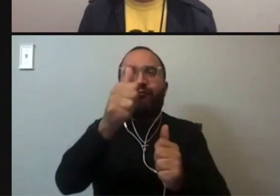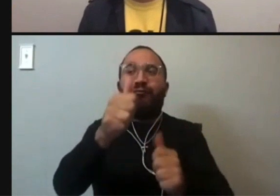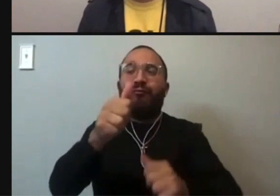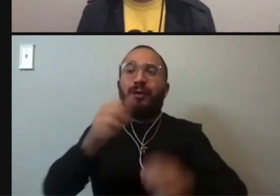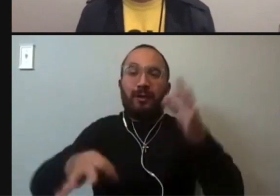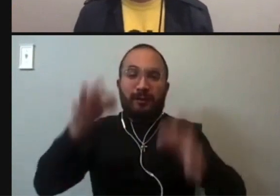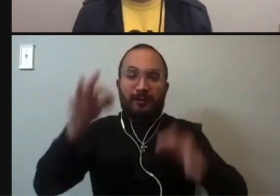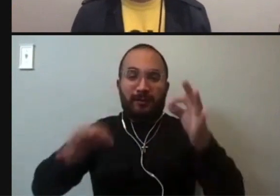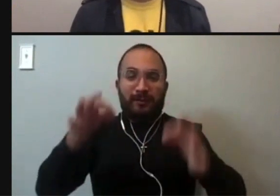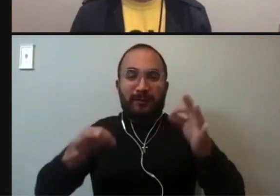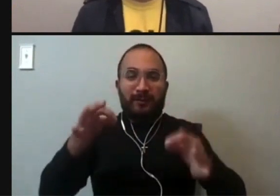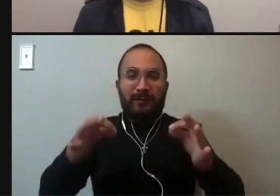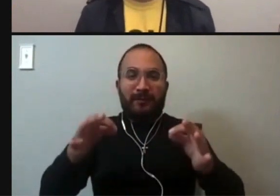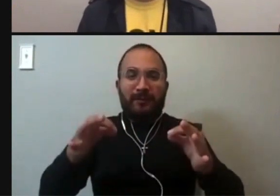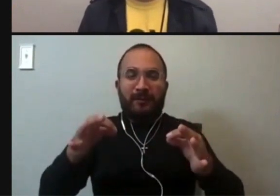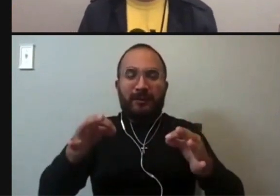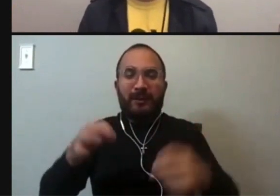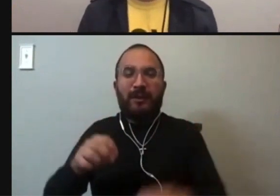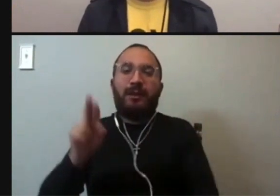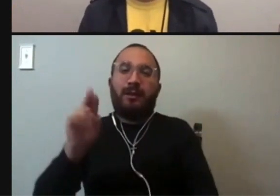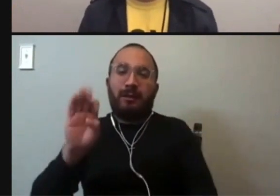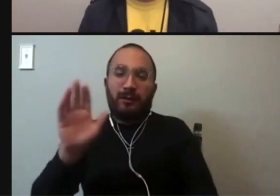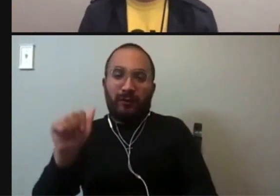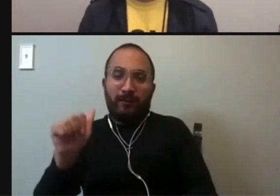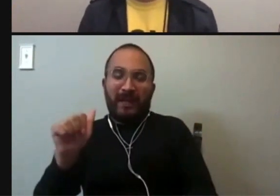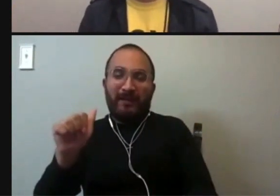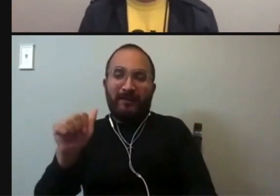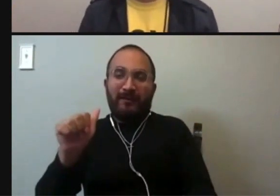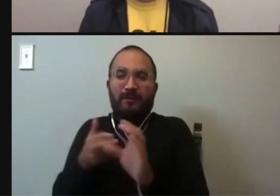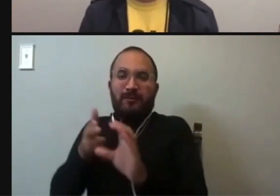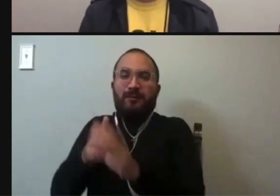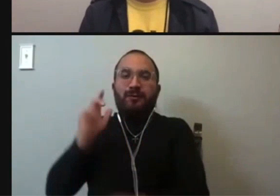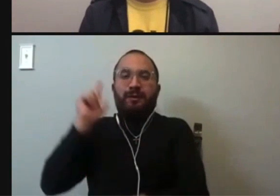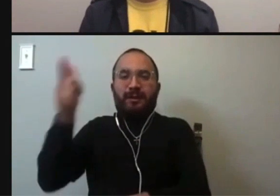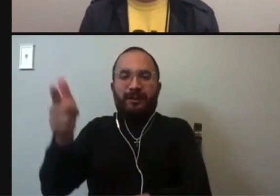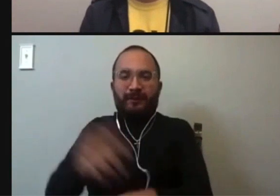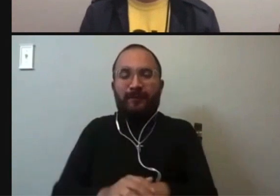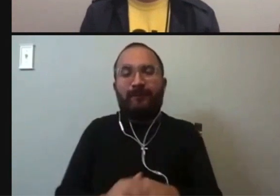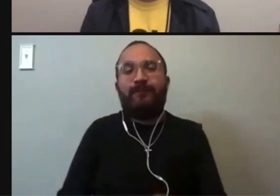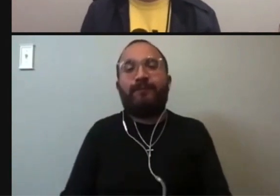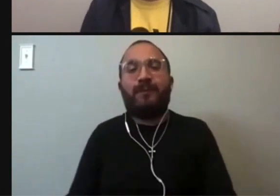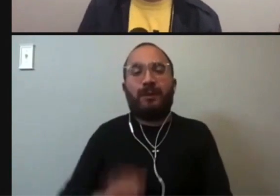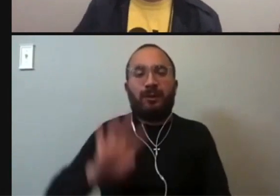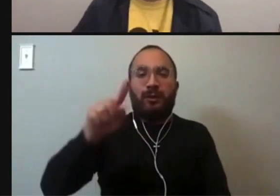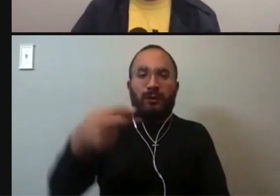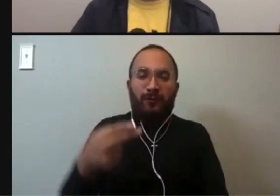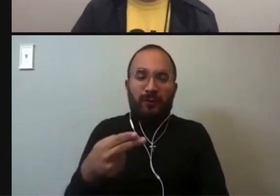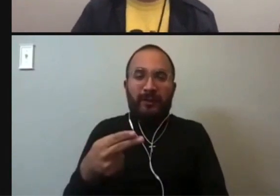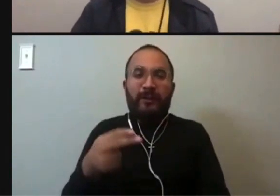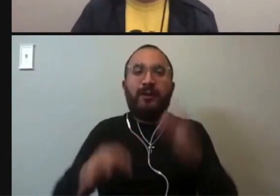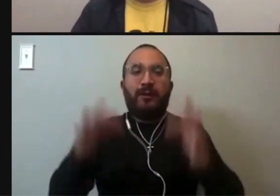as Justice Rebecca Martinez, will be joining us a little bit later, candidate for Chief Justice of the Fourth Court of Appeals.